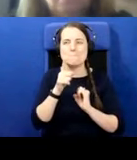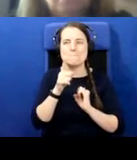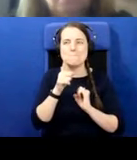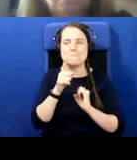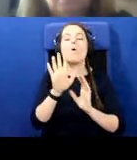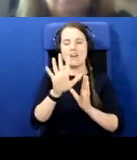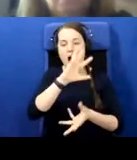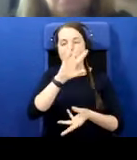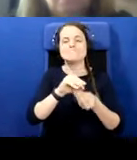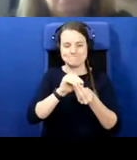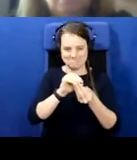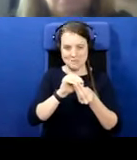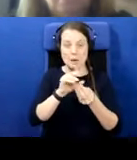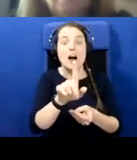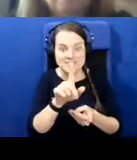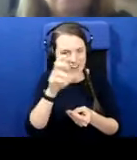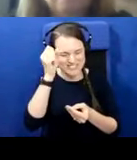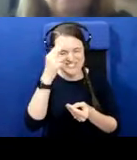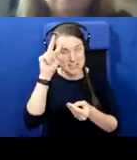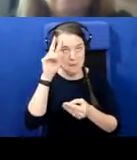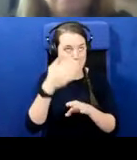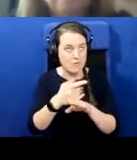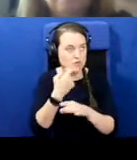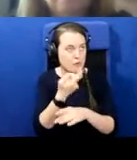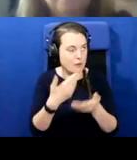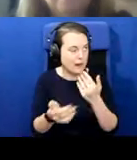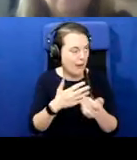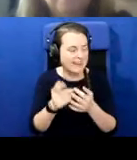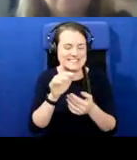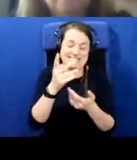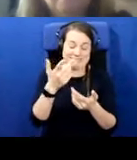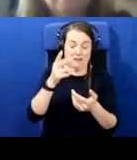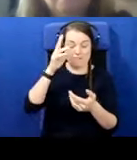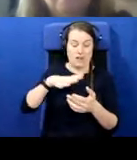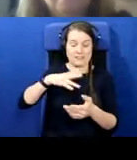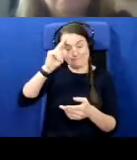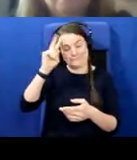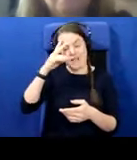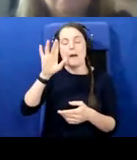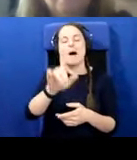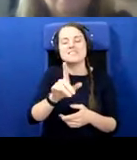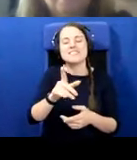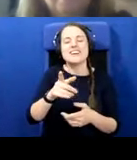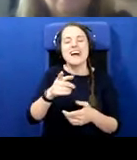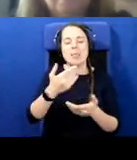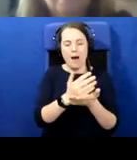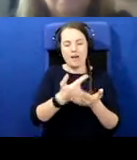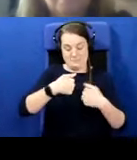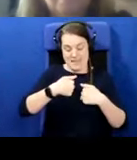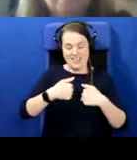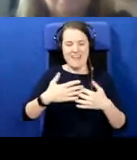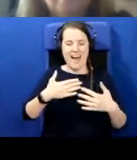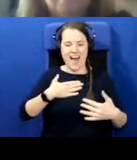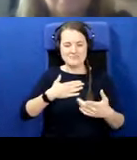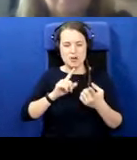this because I'll probably change my mind by tomorrow anyway, as I've just said, but there's a part of me which responded very sympathetically to what